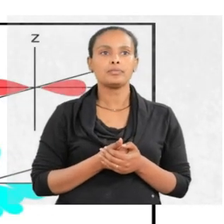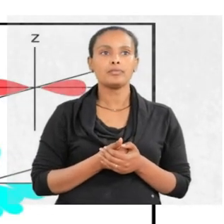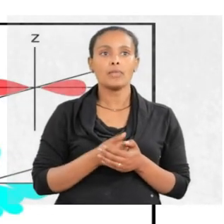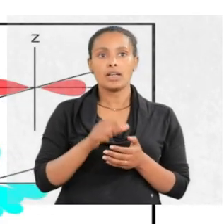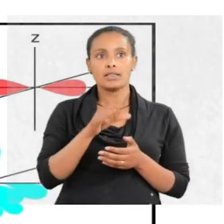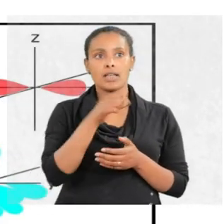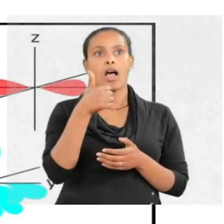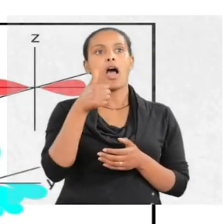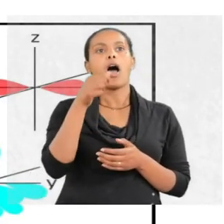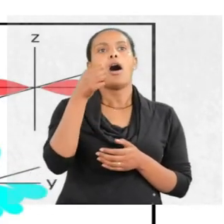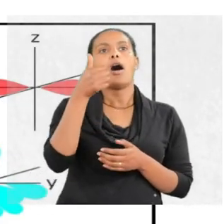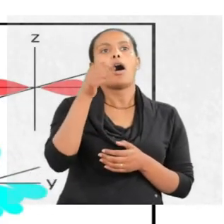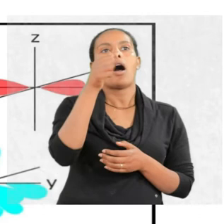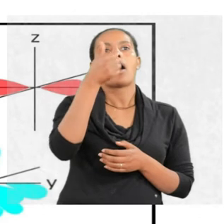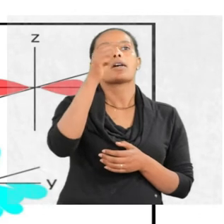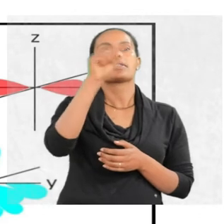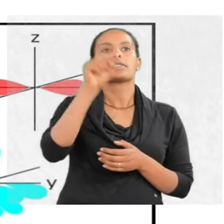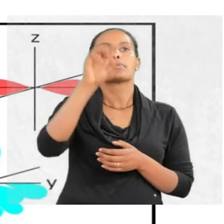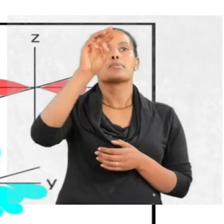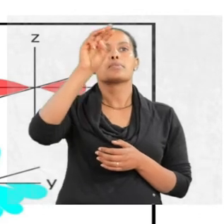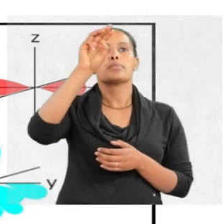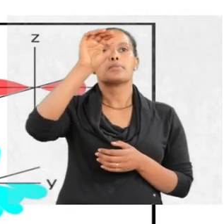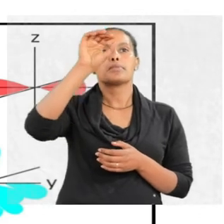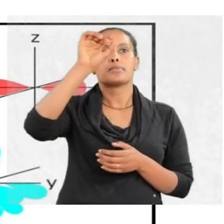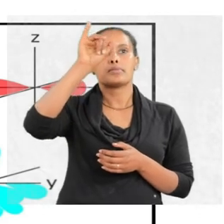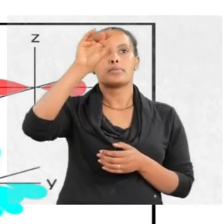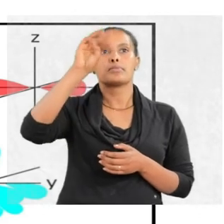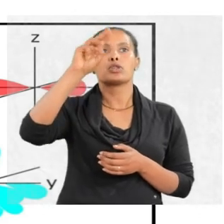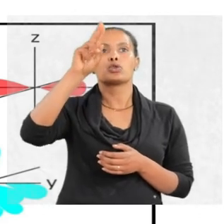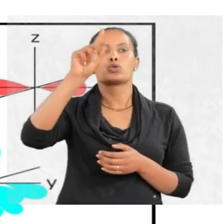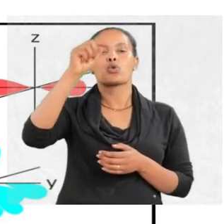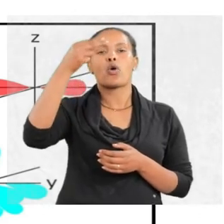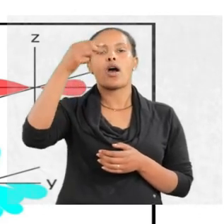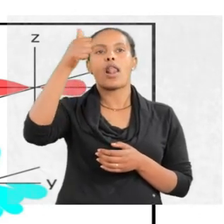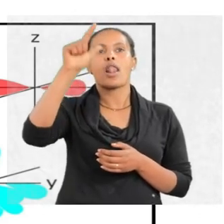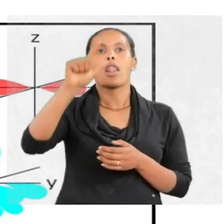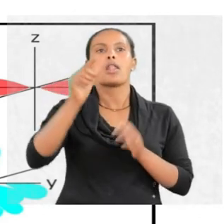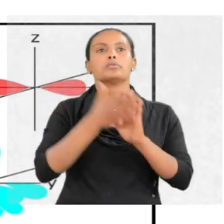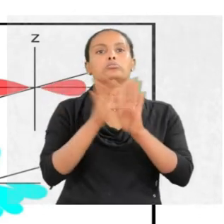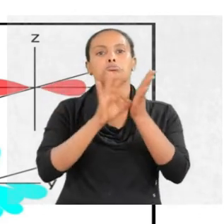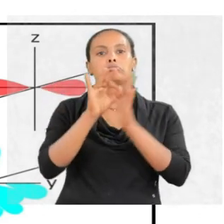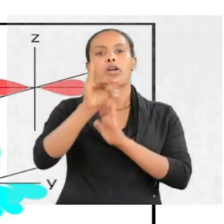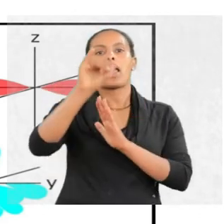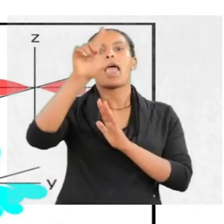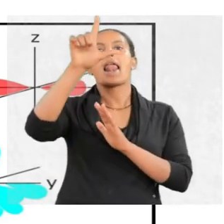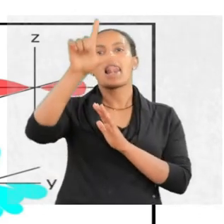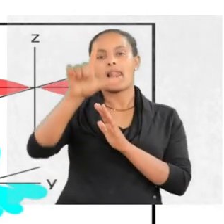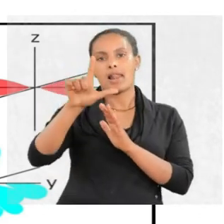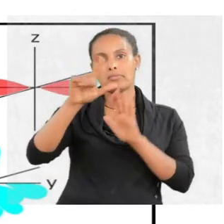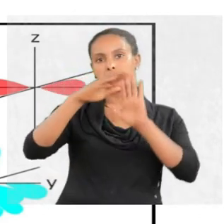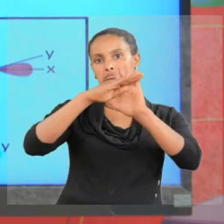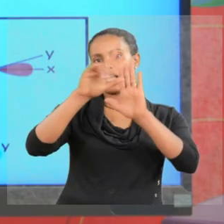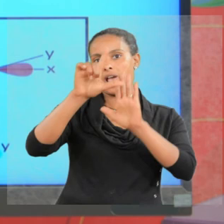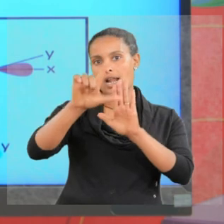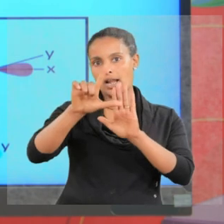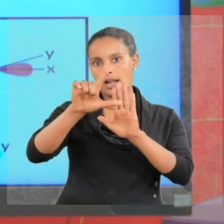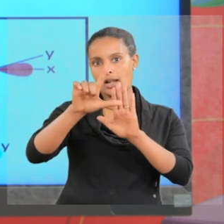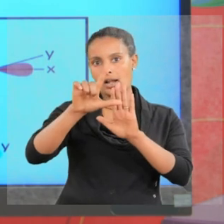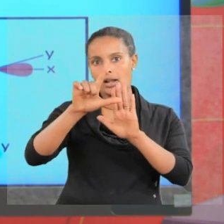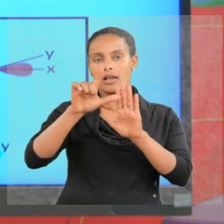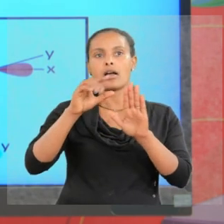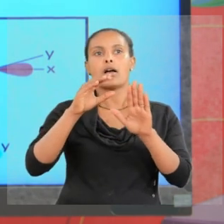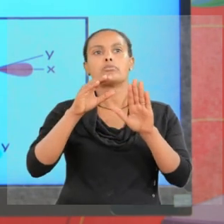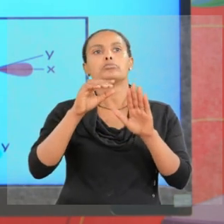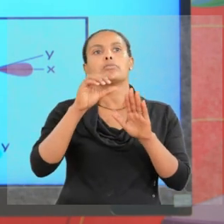The osmuchal quantum number denoted by the symbol n, is also known as